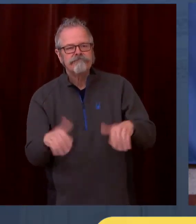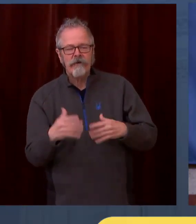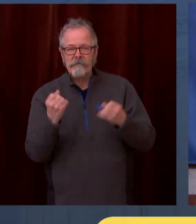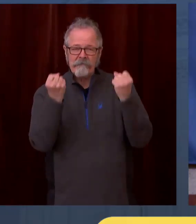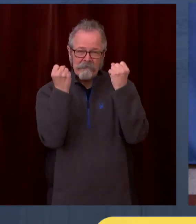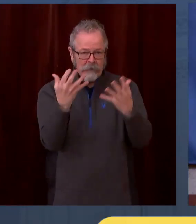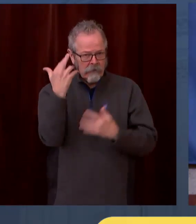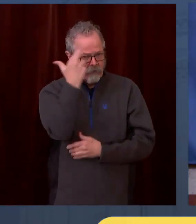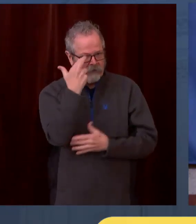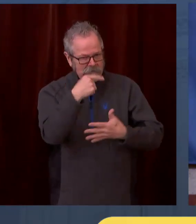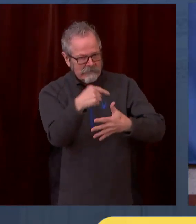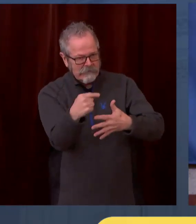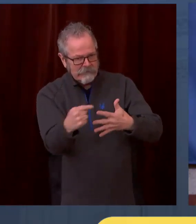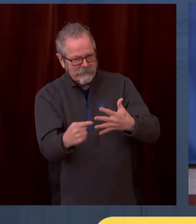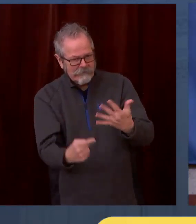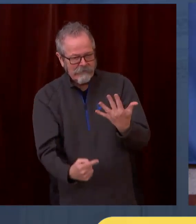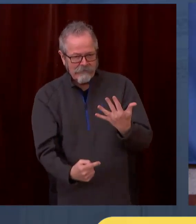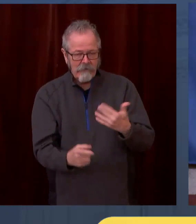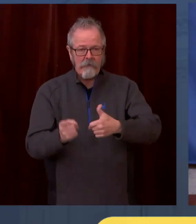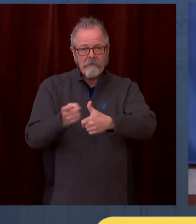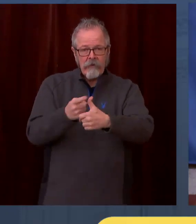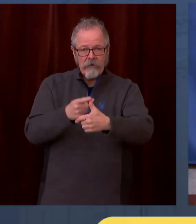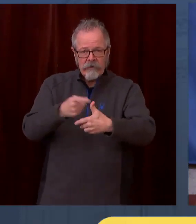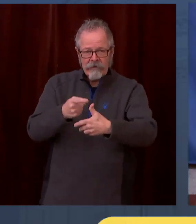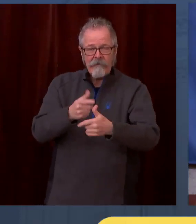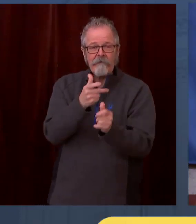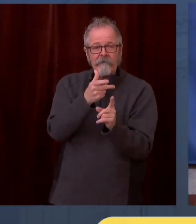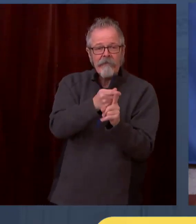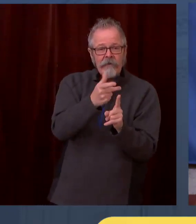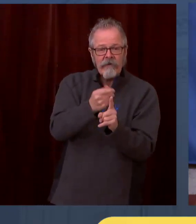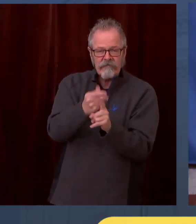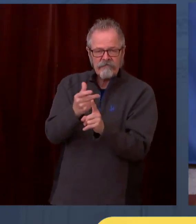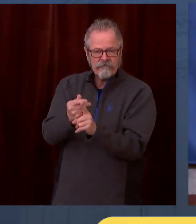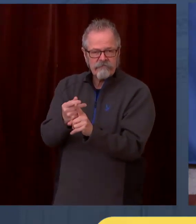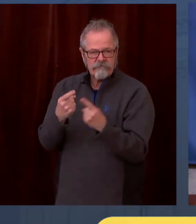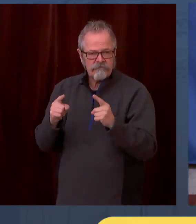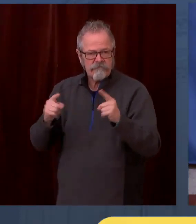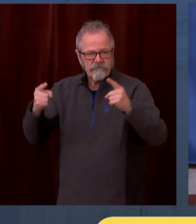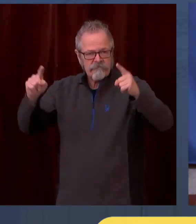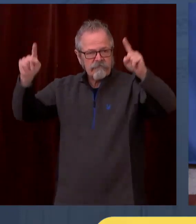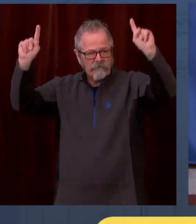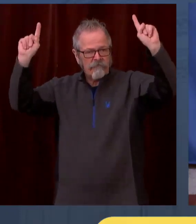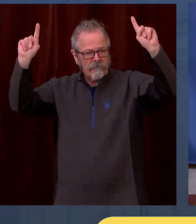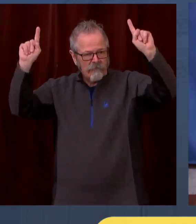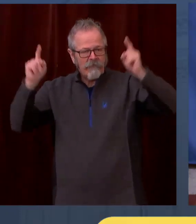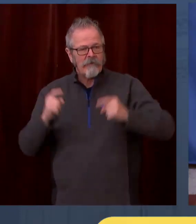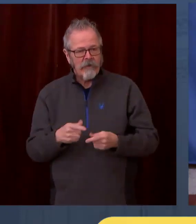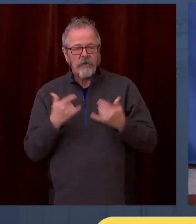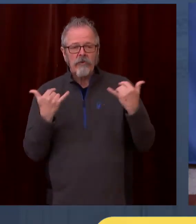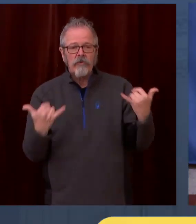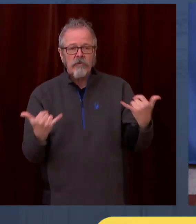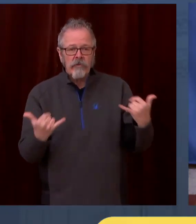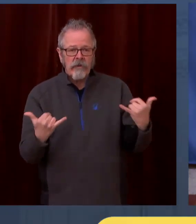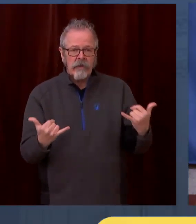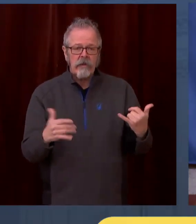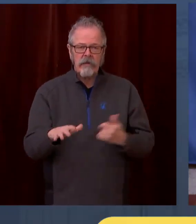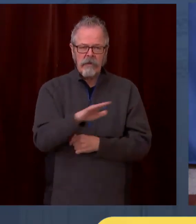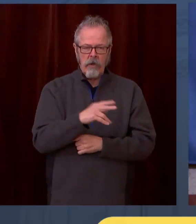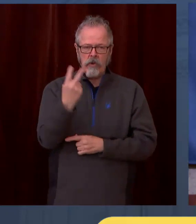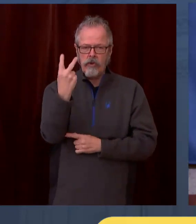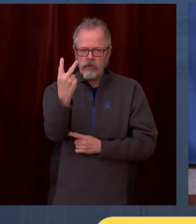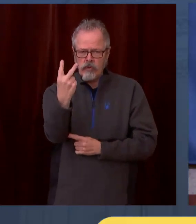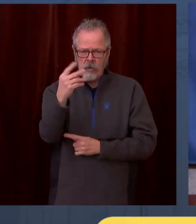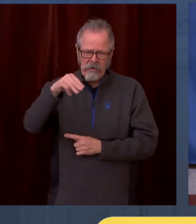vaccine effort. We currently have about three million Washingtonians who are currently eligible for the